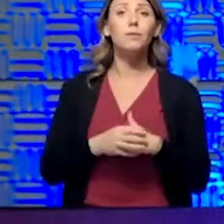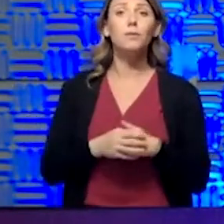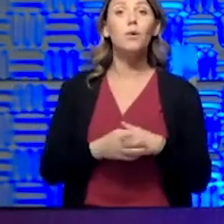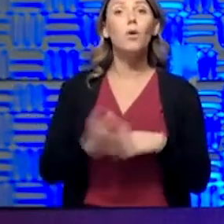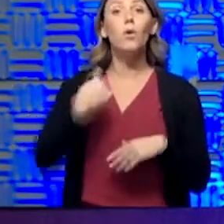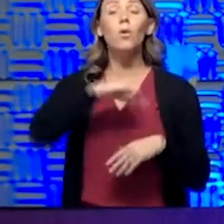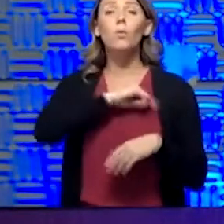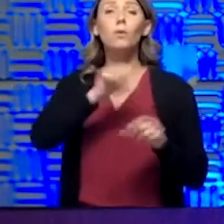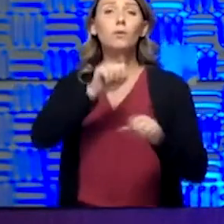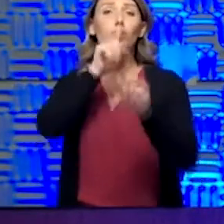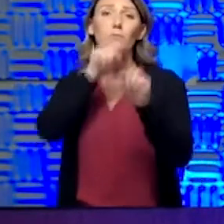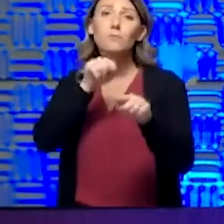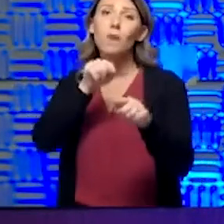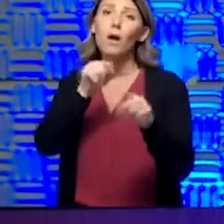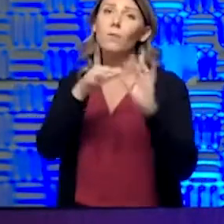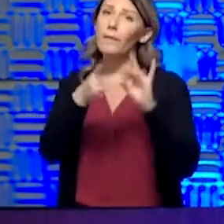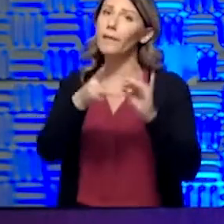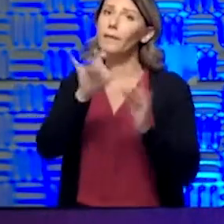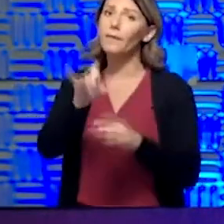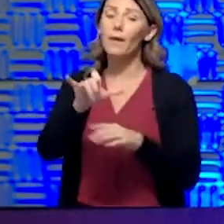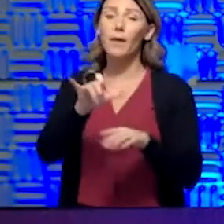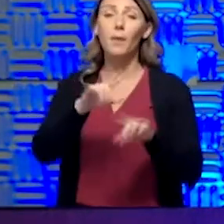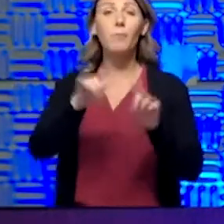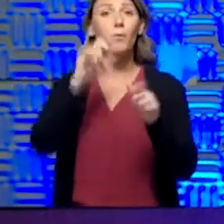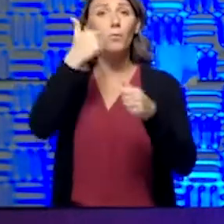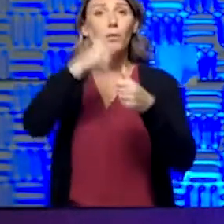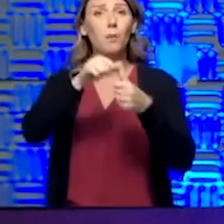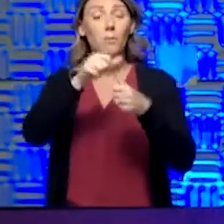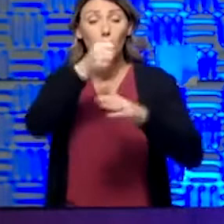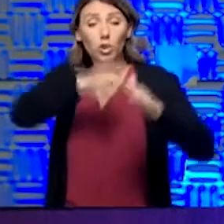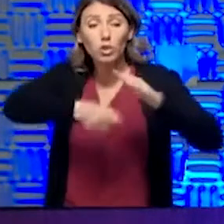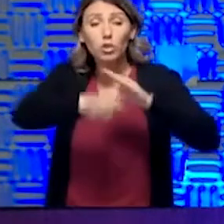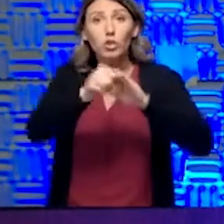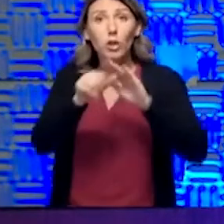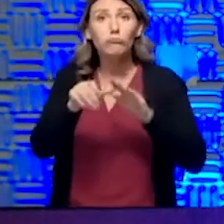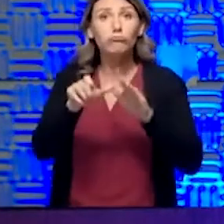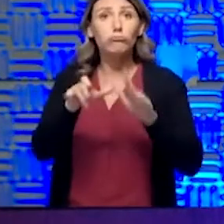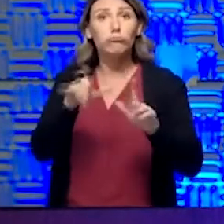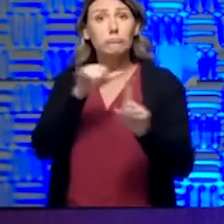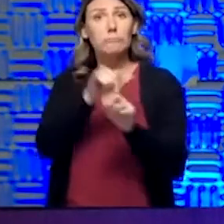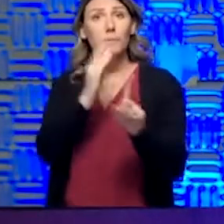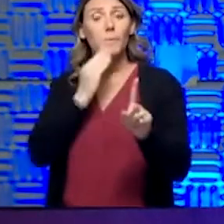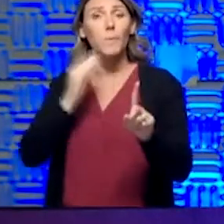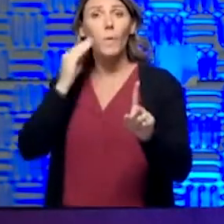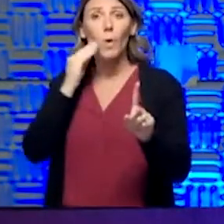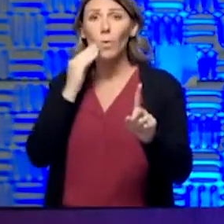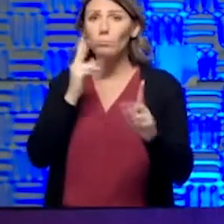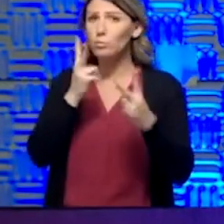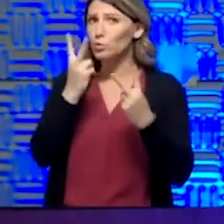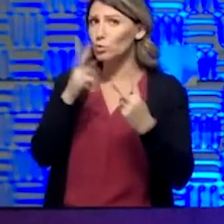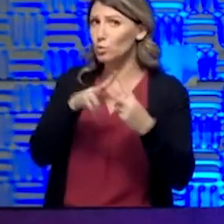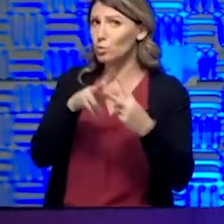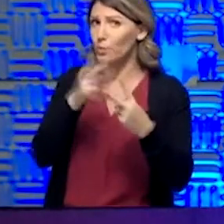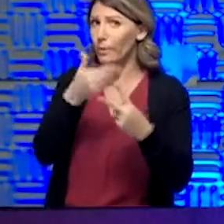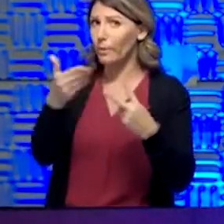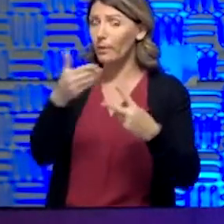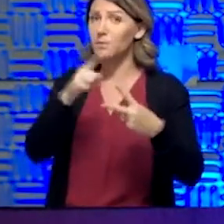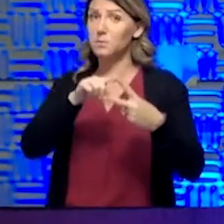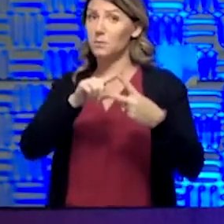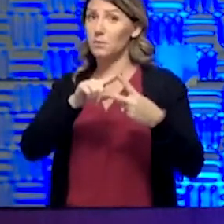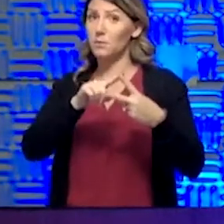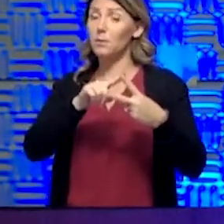respond to that. Remember, the other reason, the sheltering in place really did two things. A, it kept people safe.